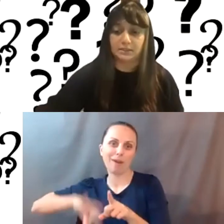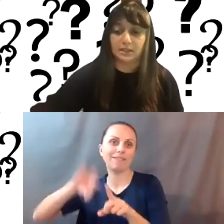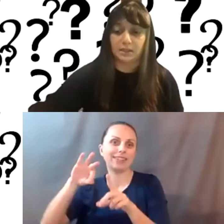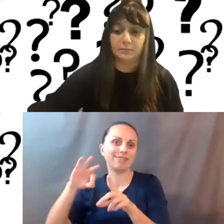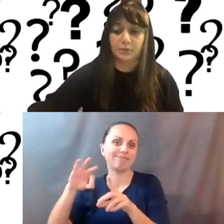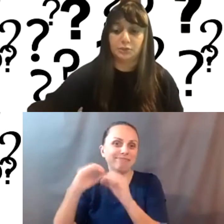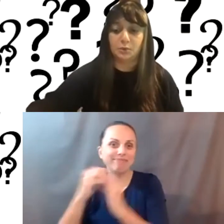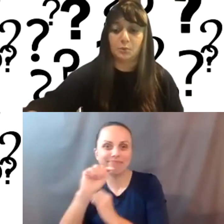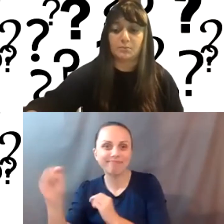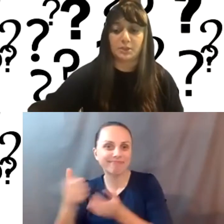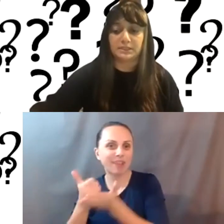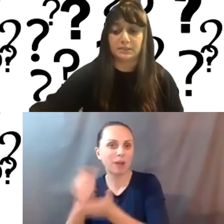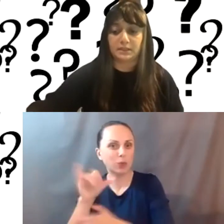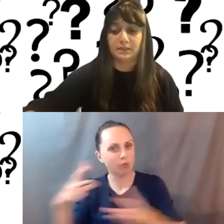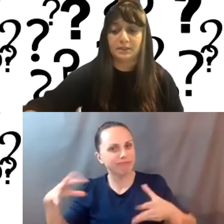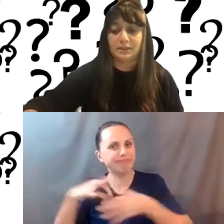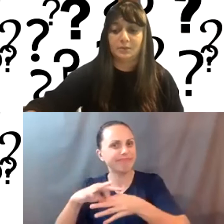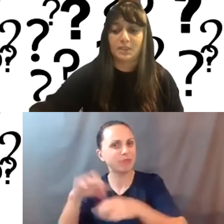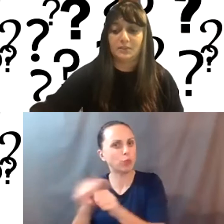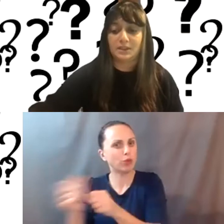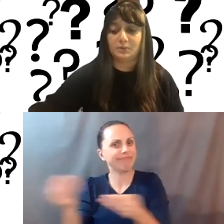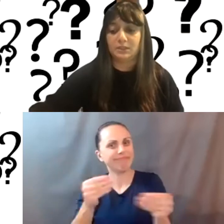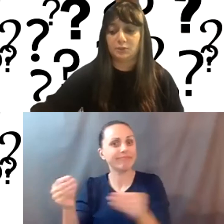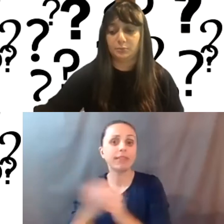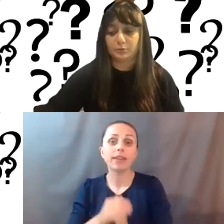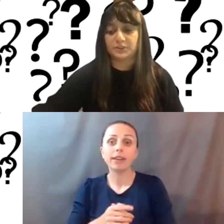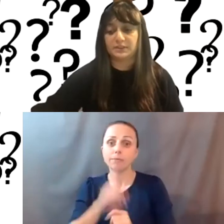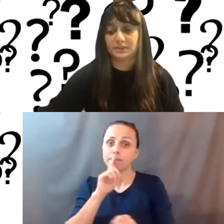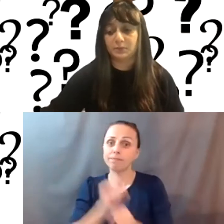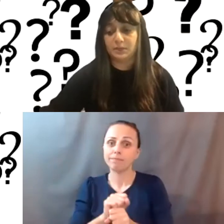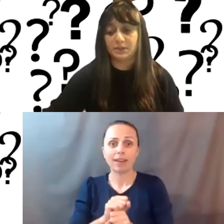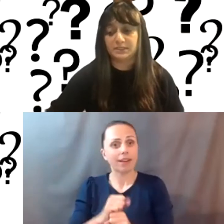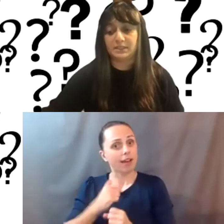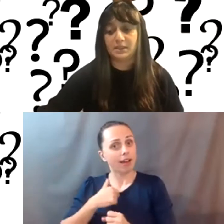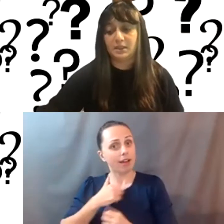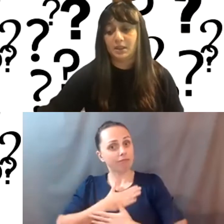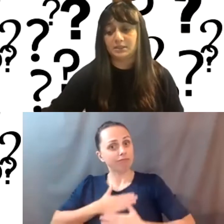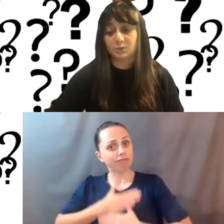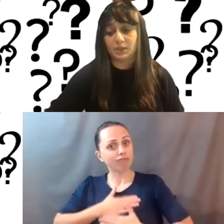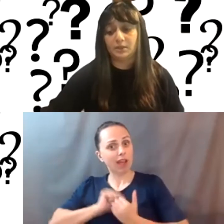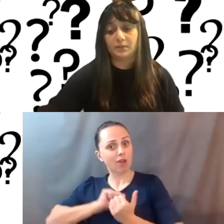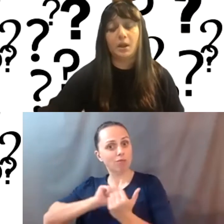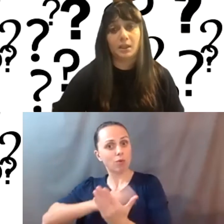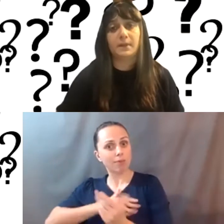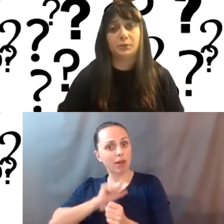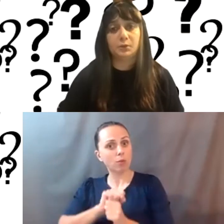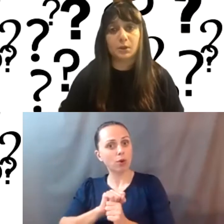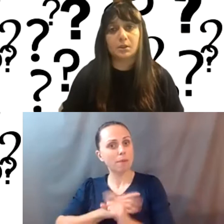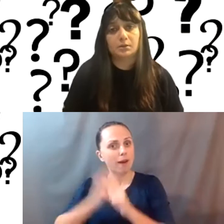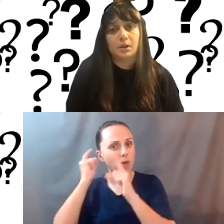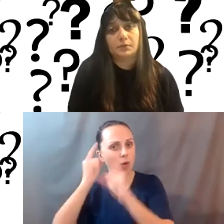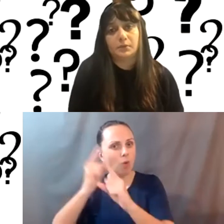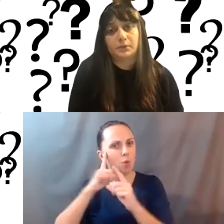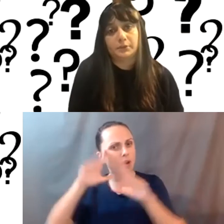connected, do our work more easily. And the way that I really like to approach things is I really want to see us doing the high-value